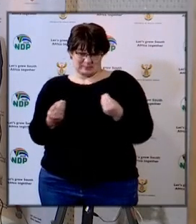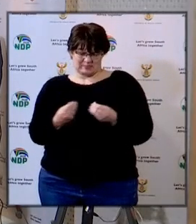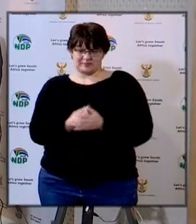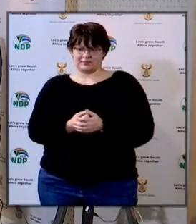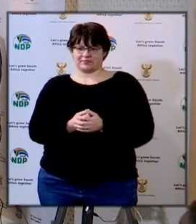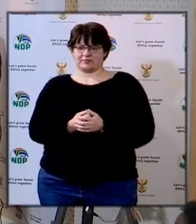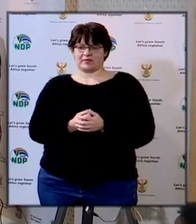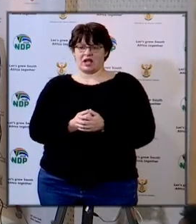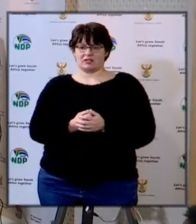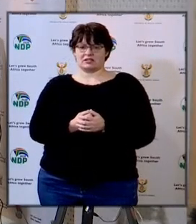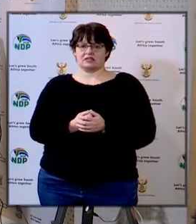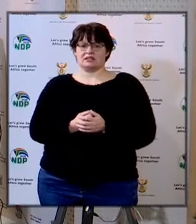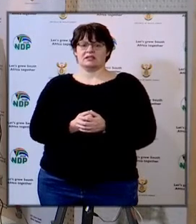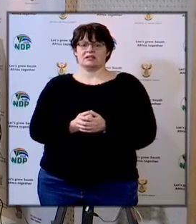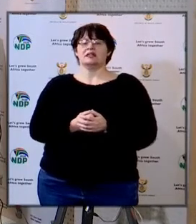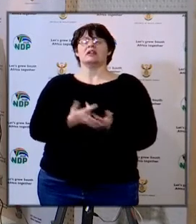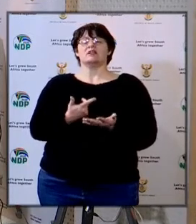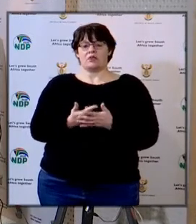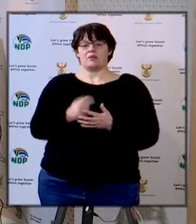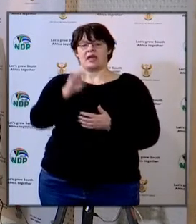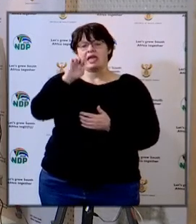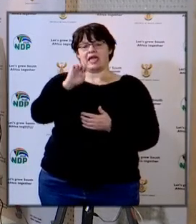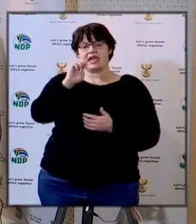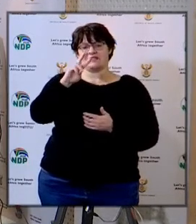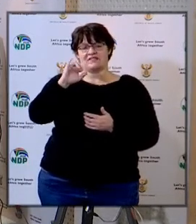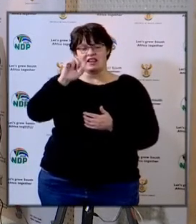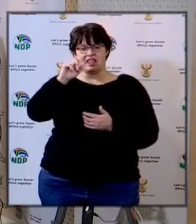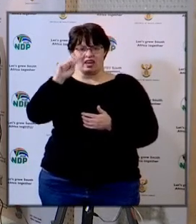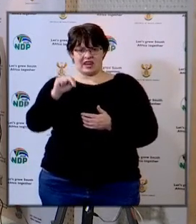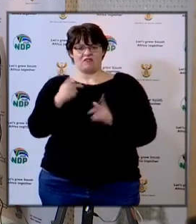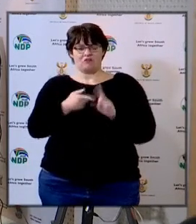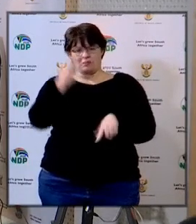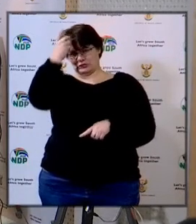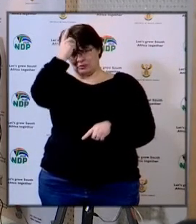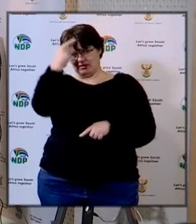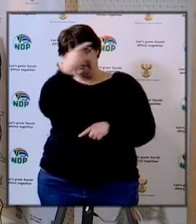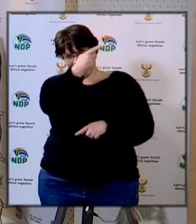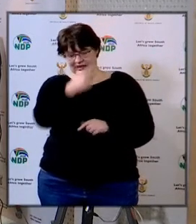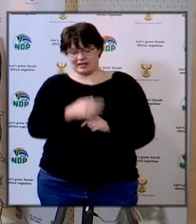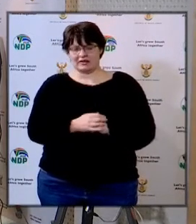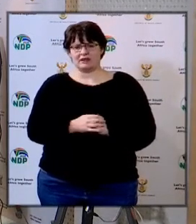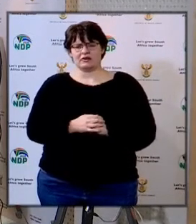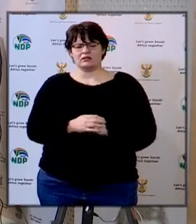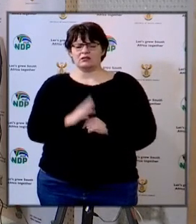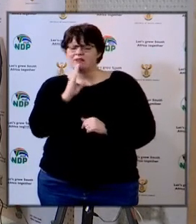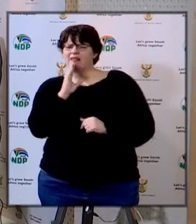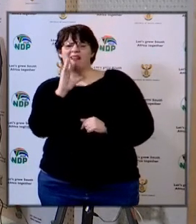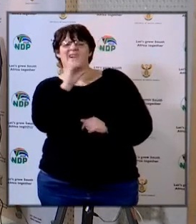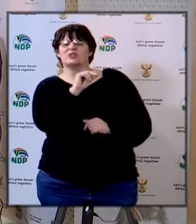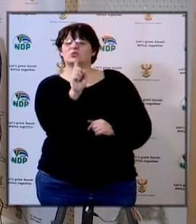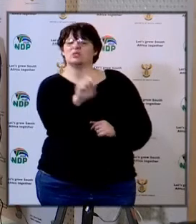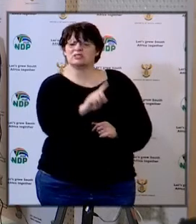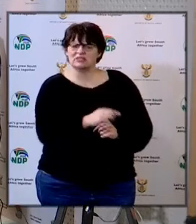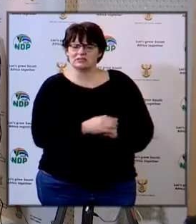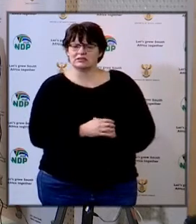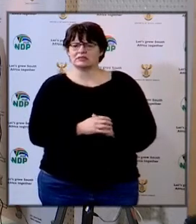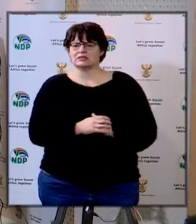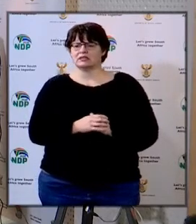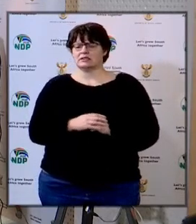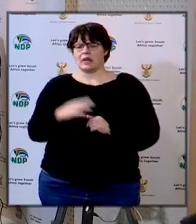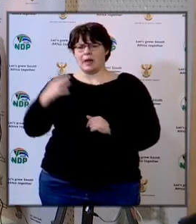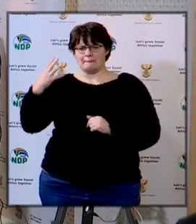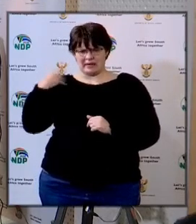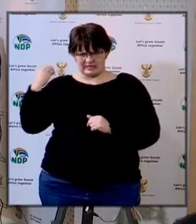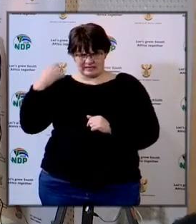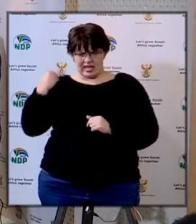whatsapp the first two questions are from Evelyn Morris from Kexton Deben she's asking a question to the